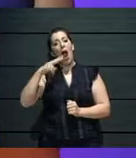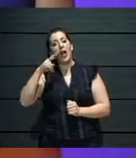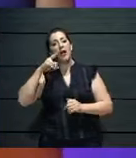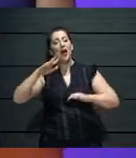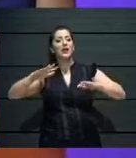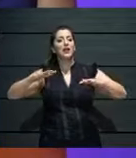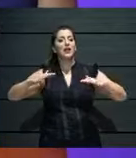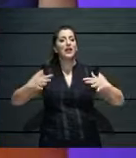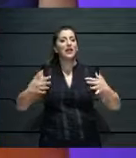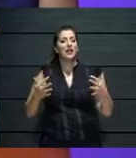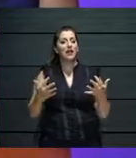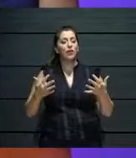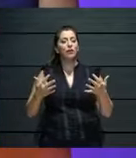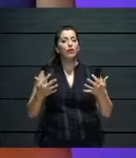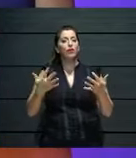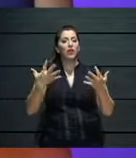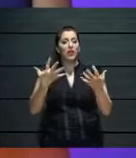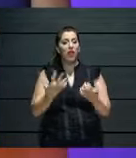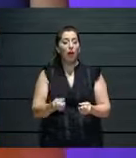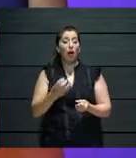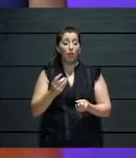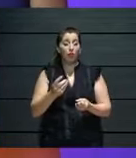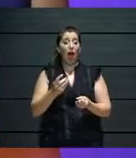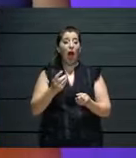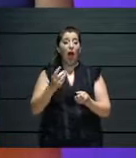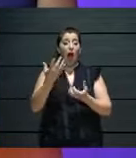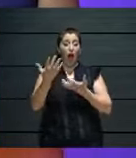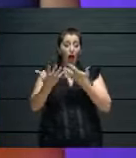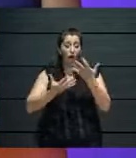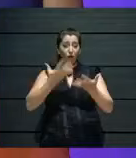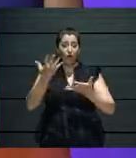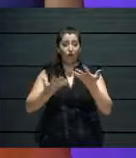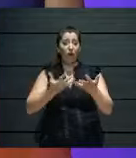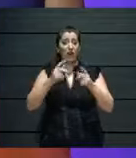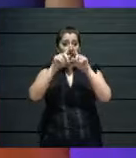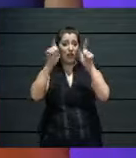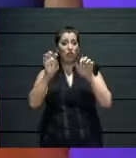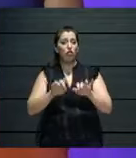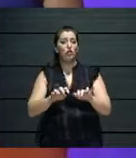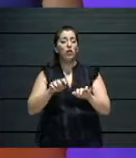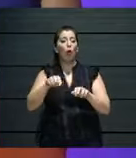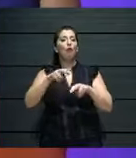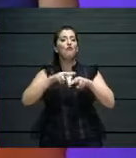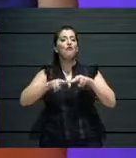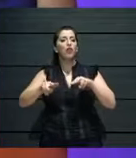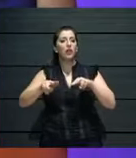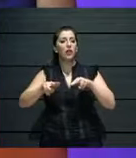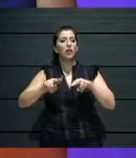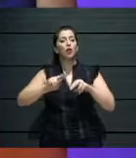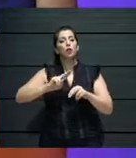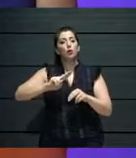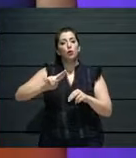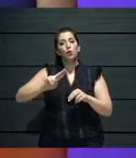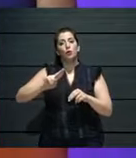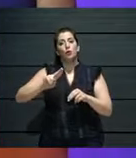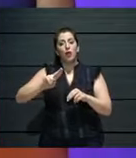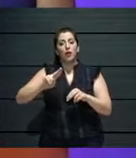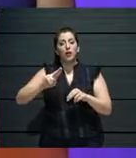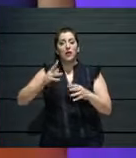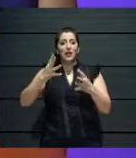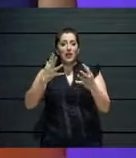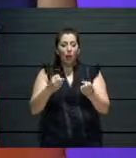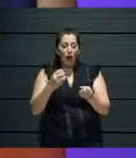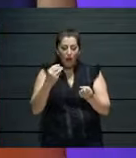quality as being an enabler of sustainability when there is a digital shift and when we move into this digital world to, uh,